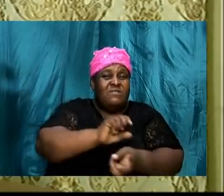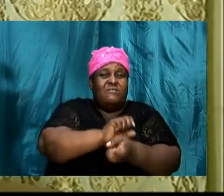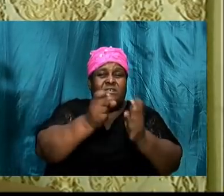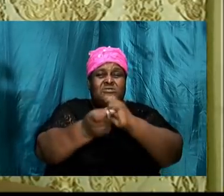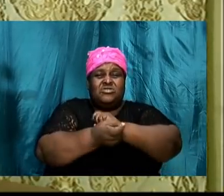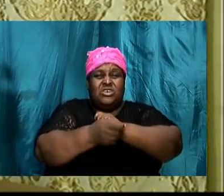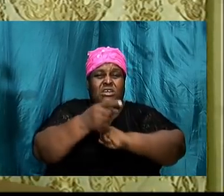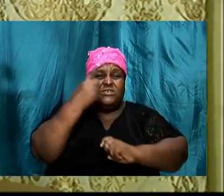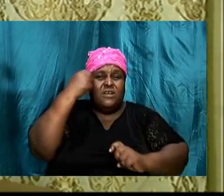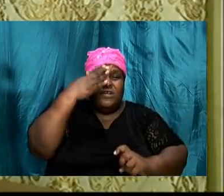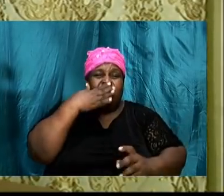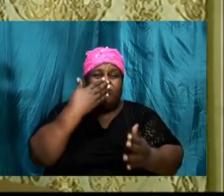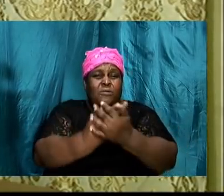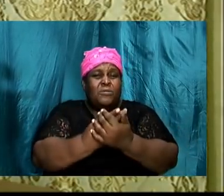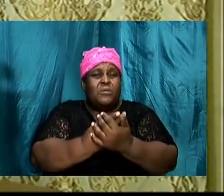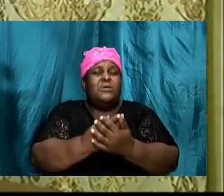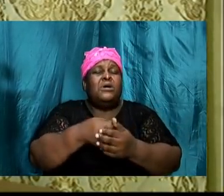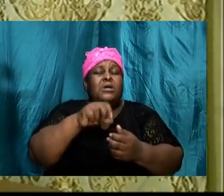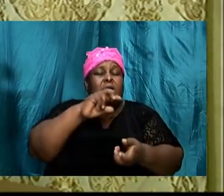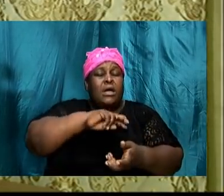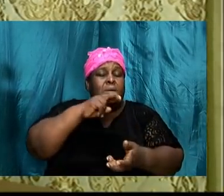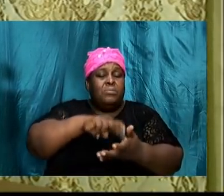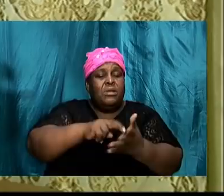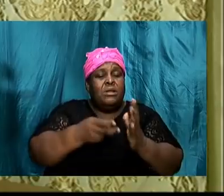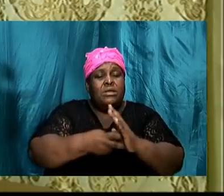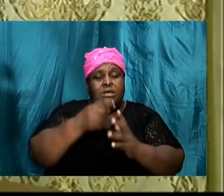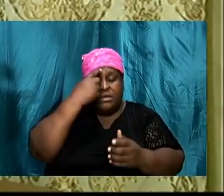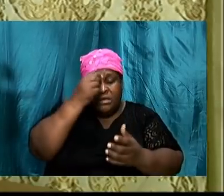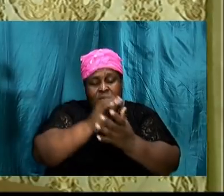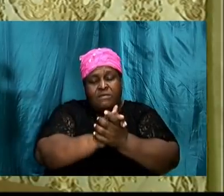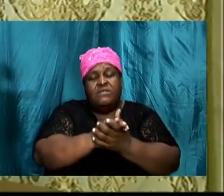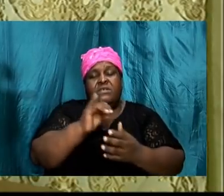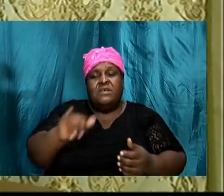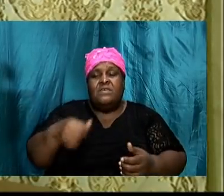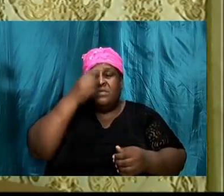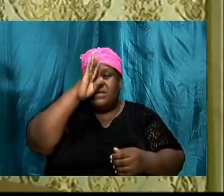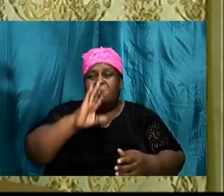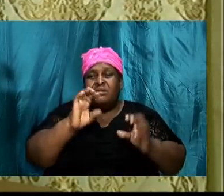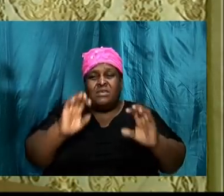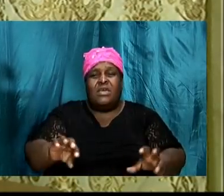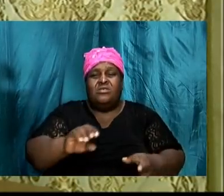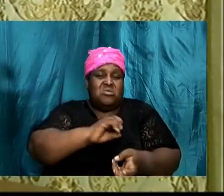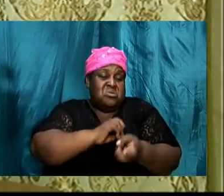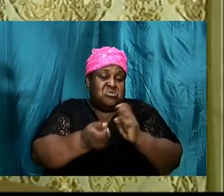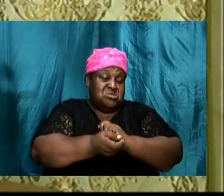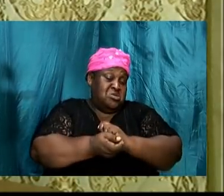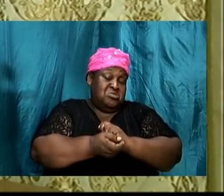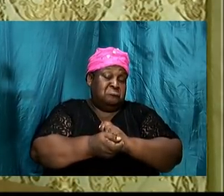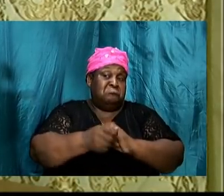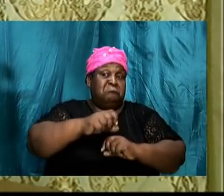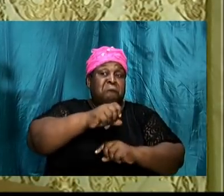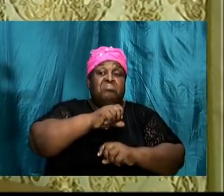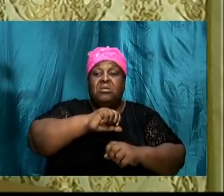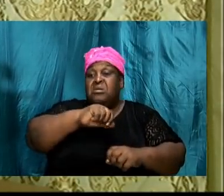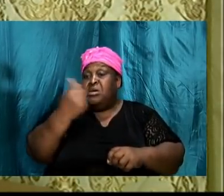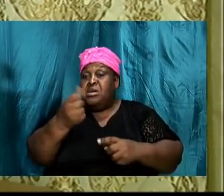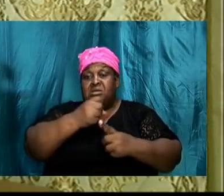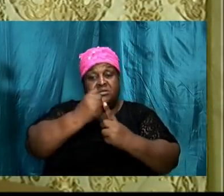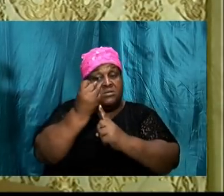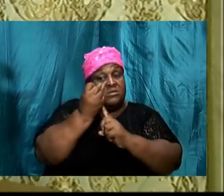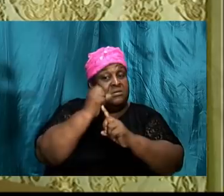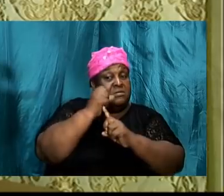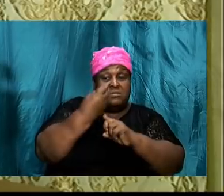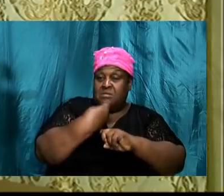change any situation, it is my personal belief that there is a